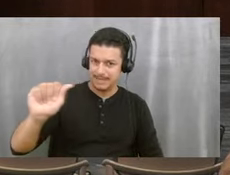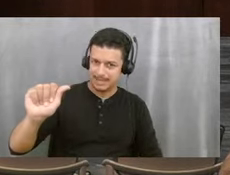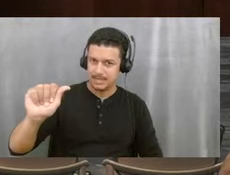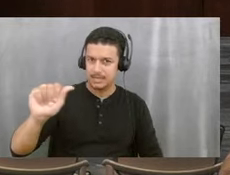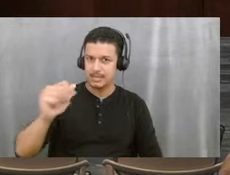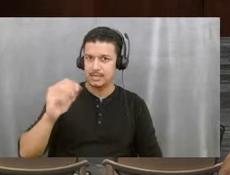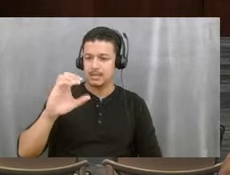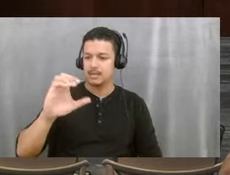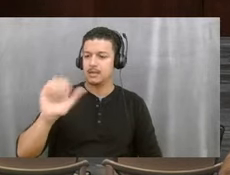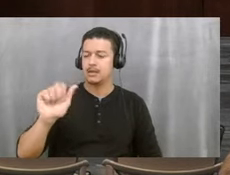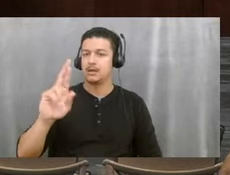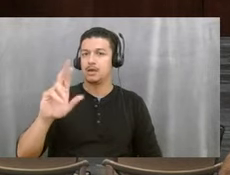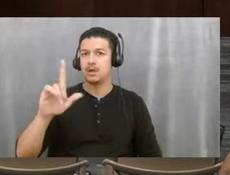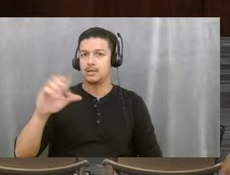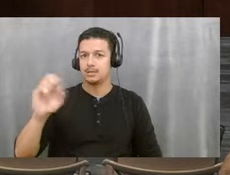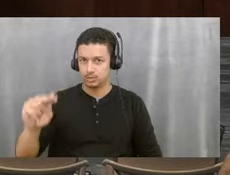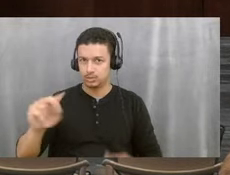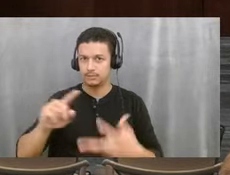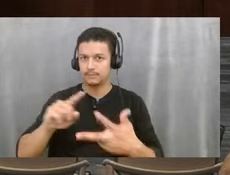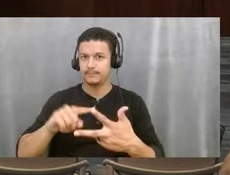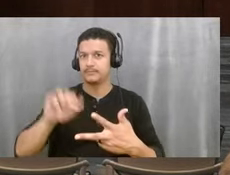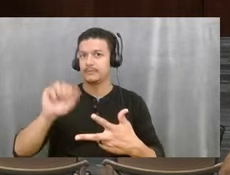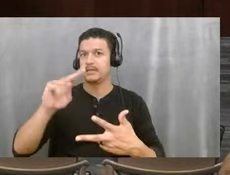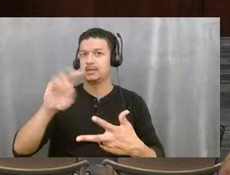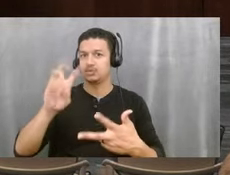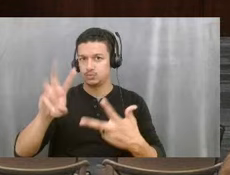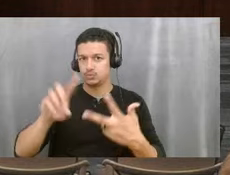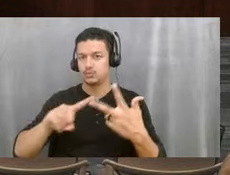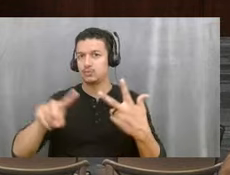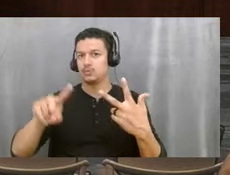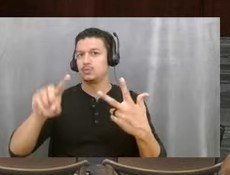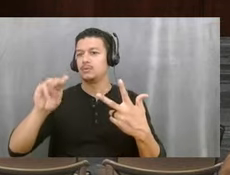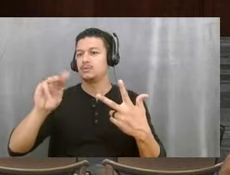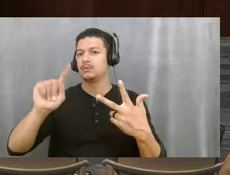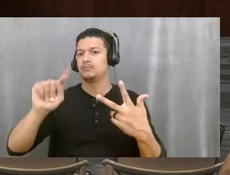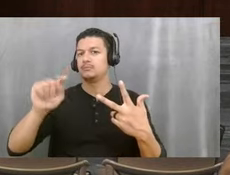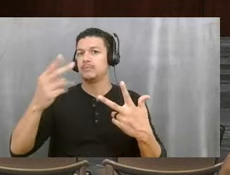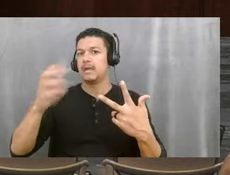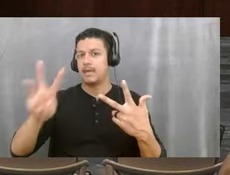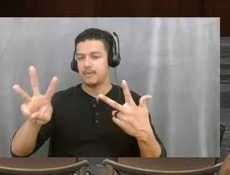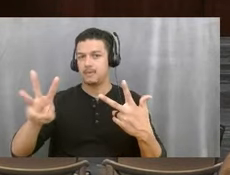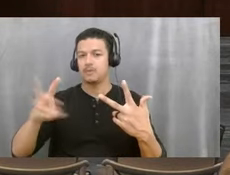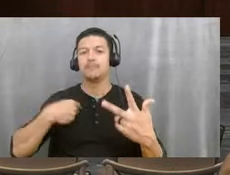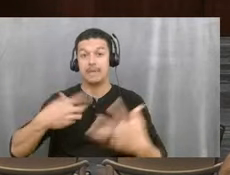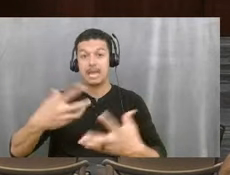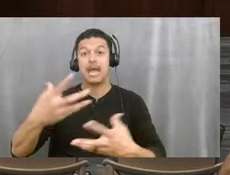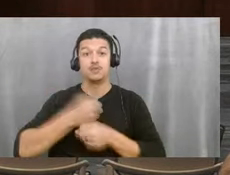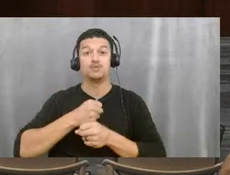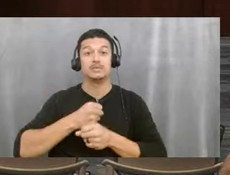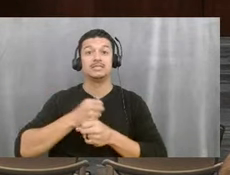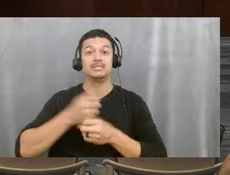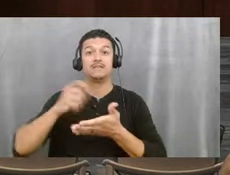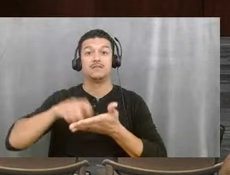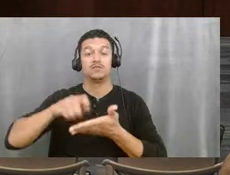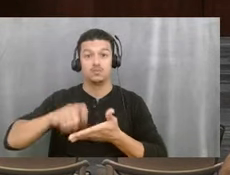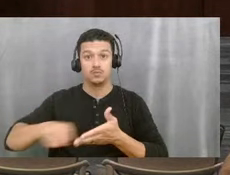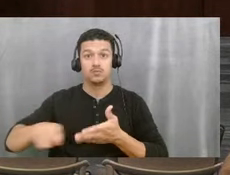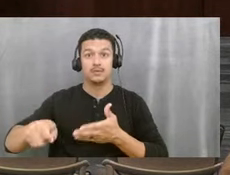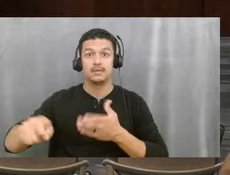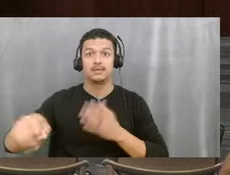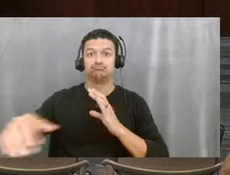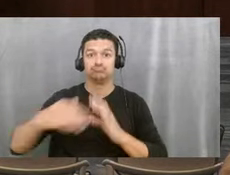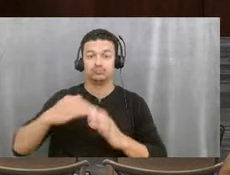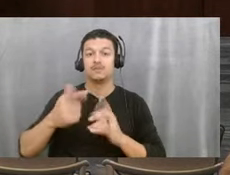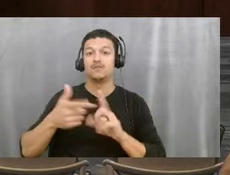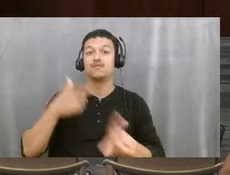Maxey, Matthew Barnes. I have received written communications from Mr. Andrew Maxey, but